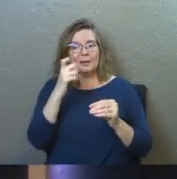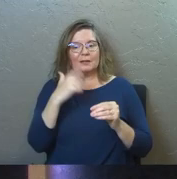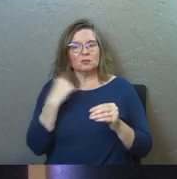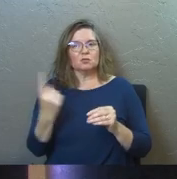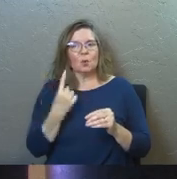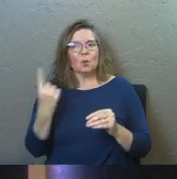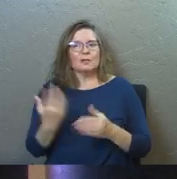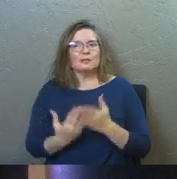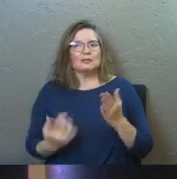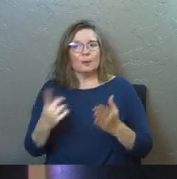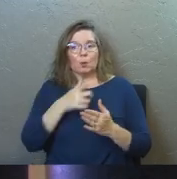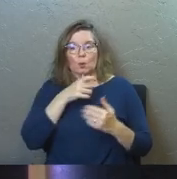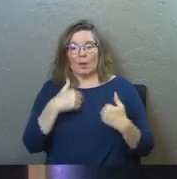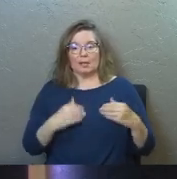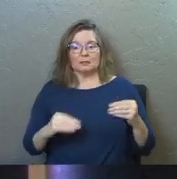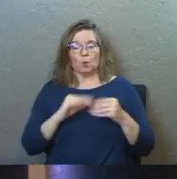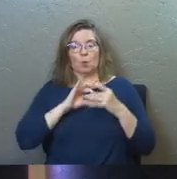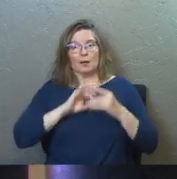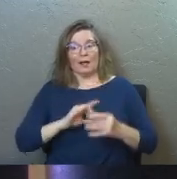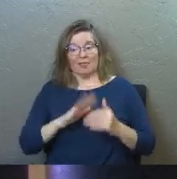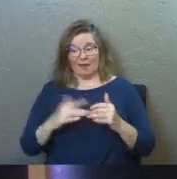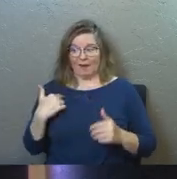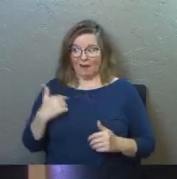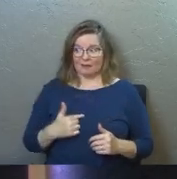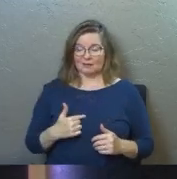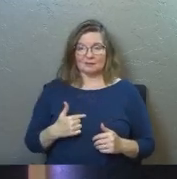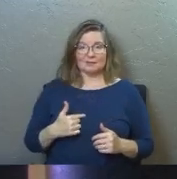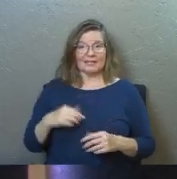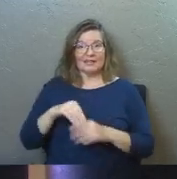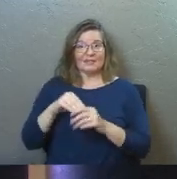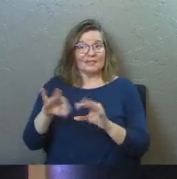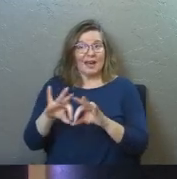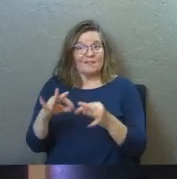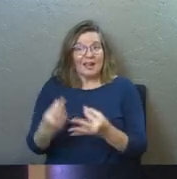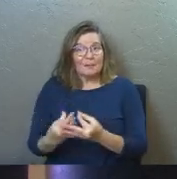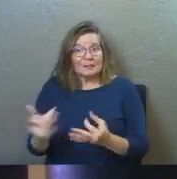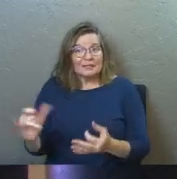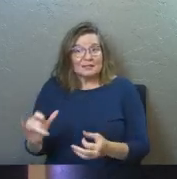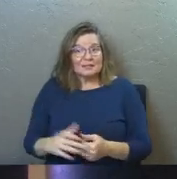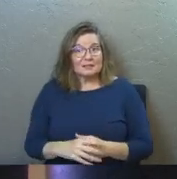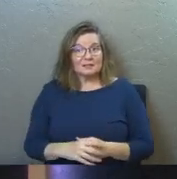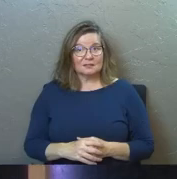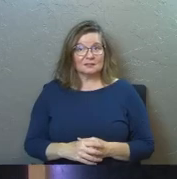because there's always somebody who's got more connections than us, even inside of our families.